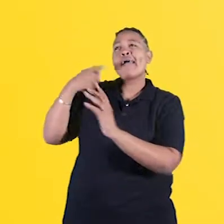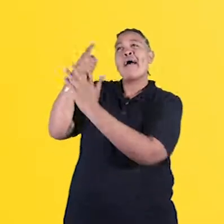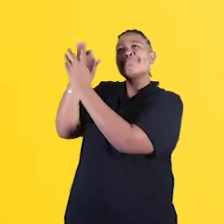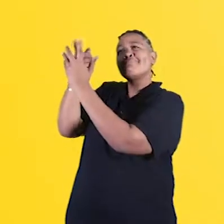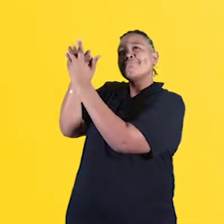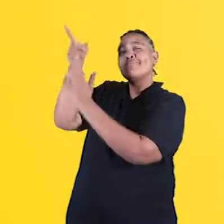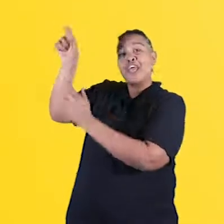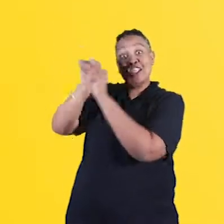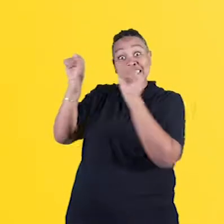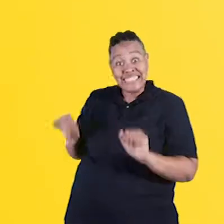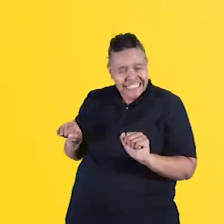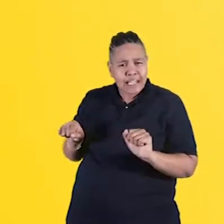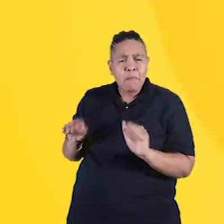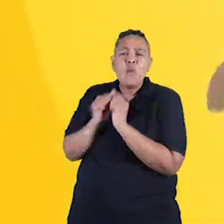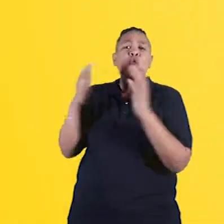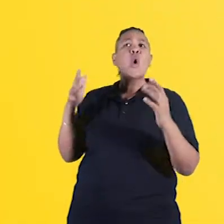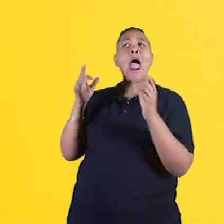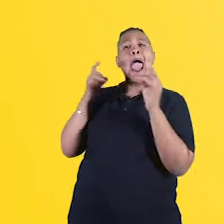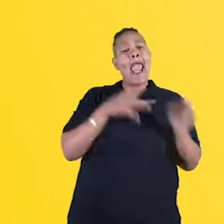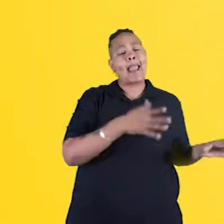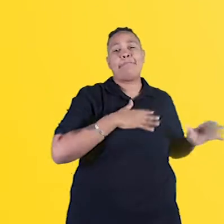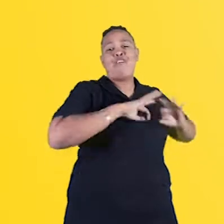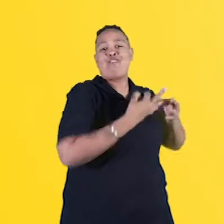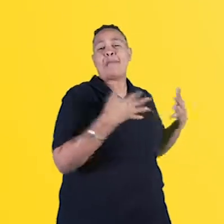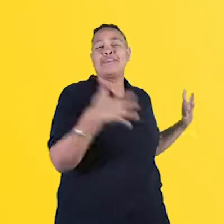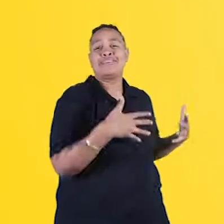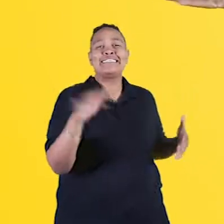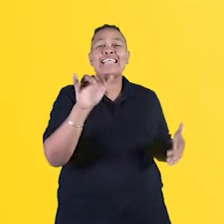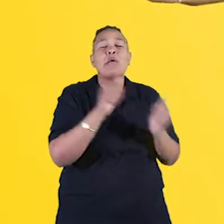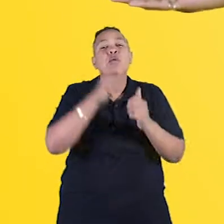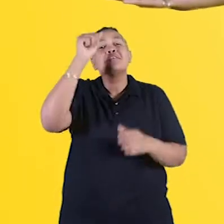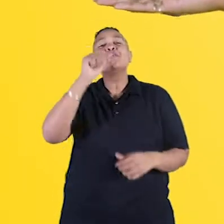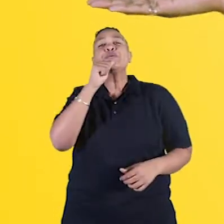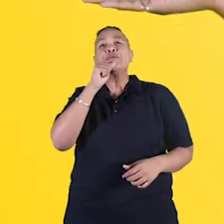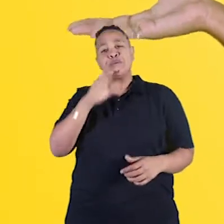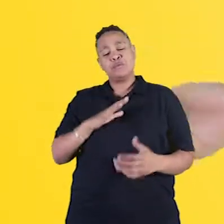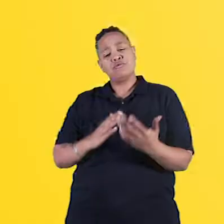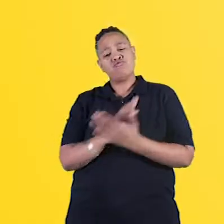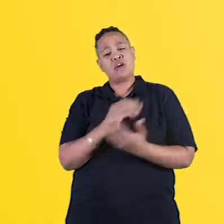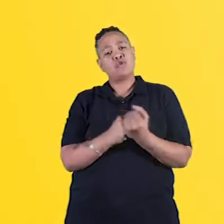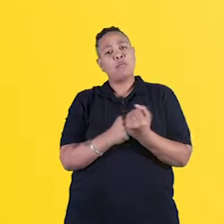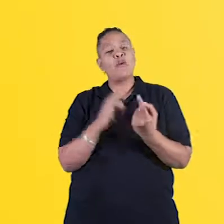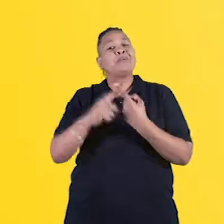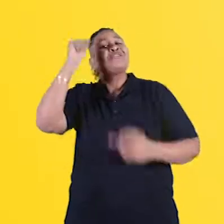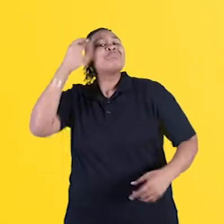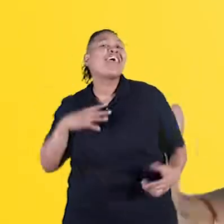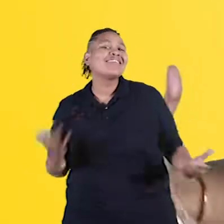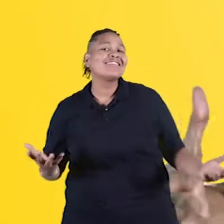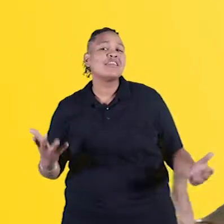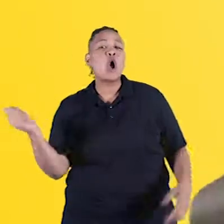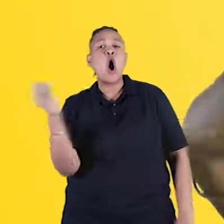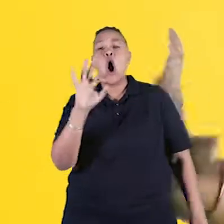the system white people as a social group without hating my actual family. It's the same thing with feminists and men. Myth number two.